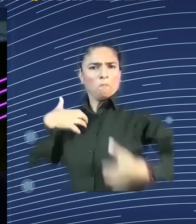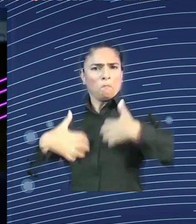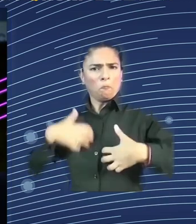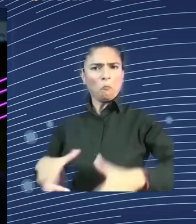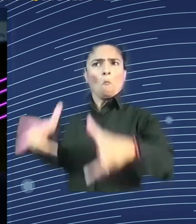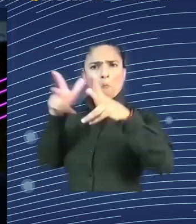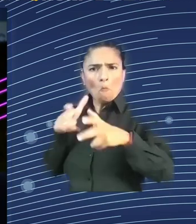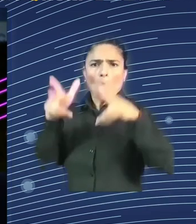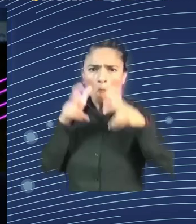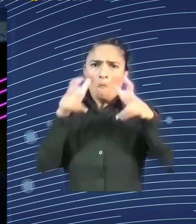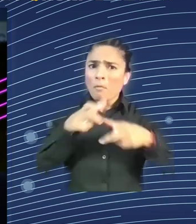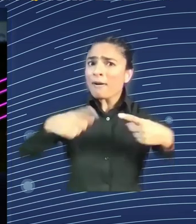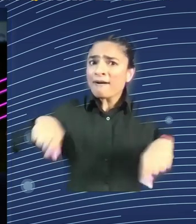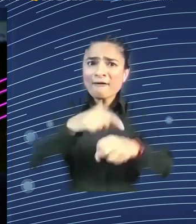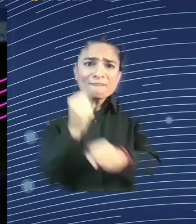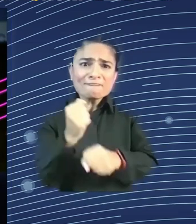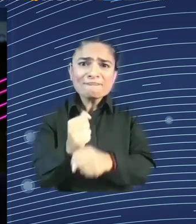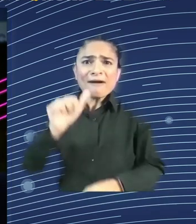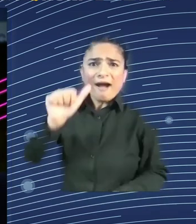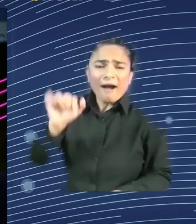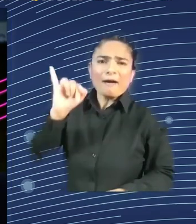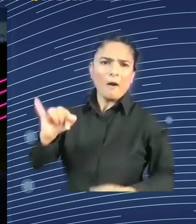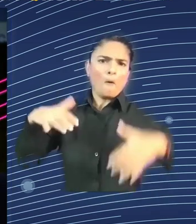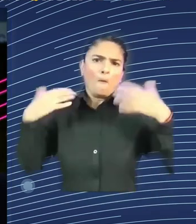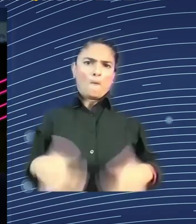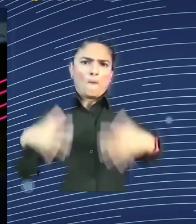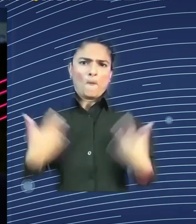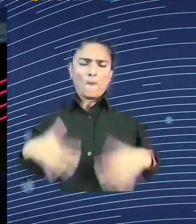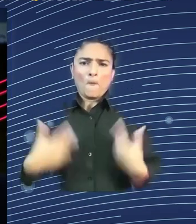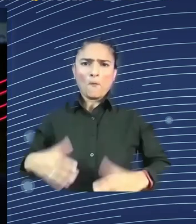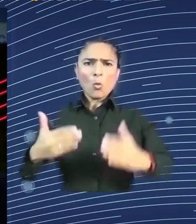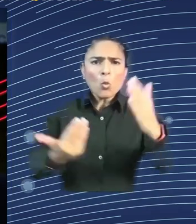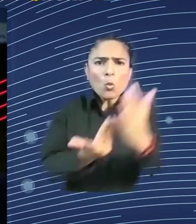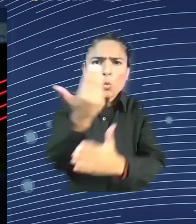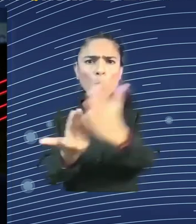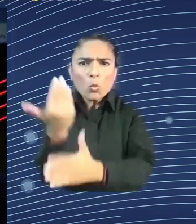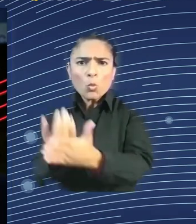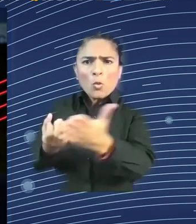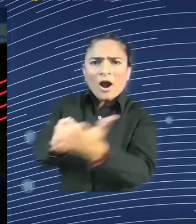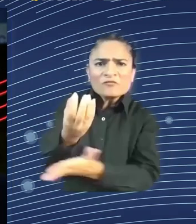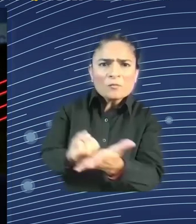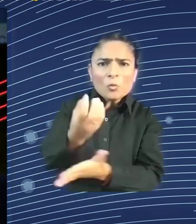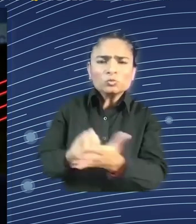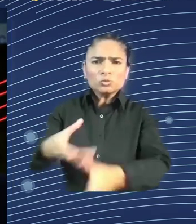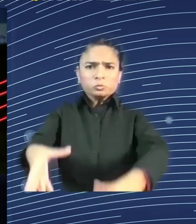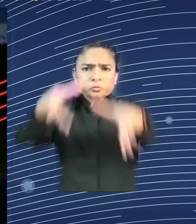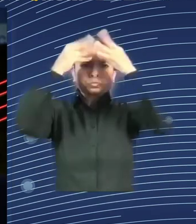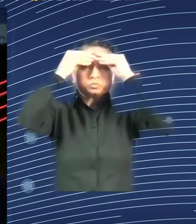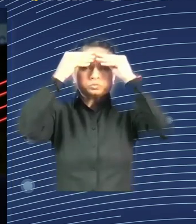also to a humanoid robot like me. I need to make sure I improve my digital skills to be better equipped for the world of work.